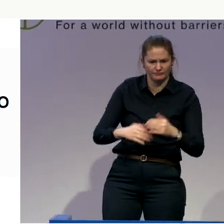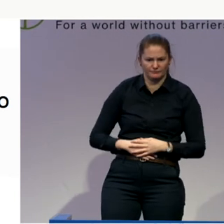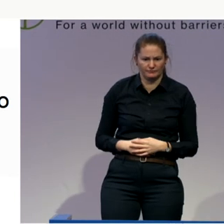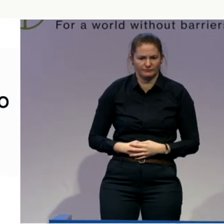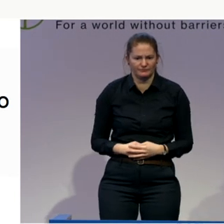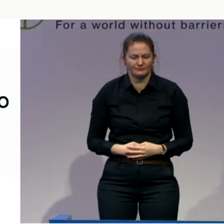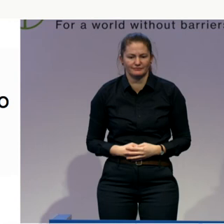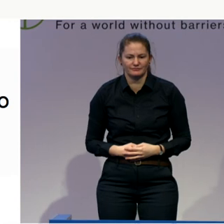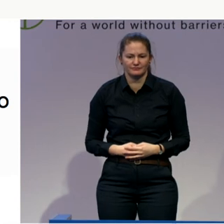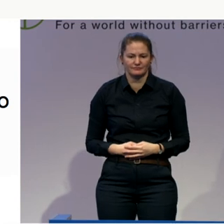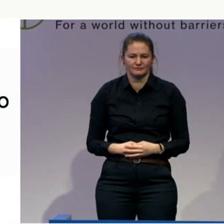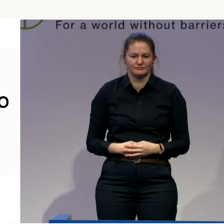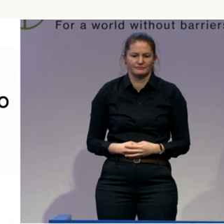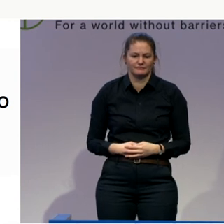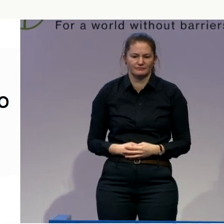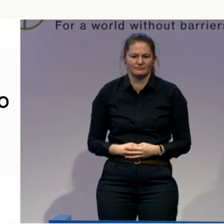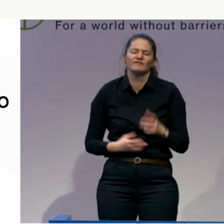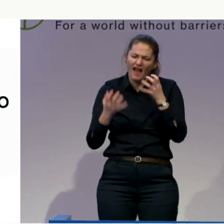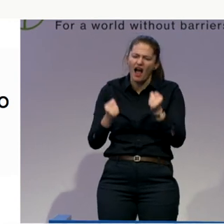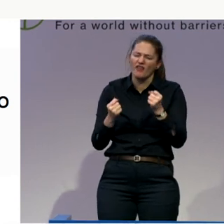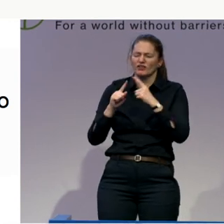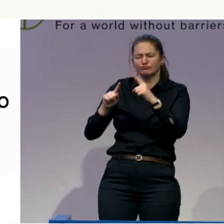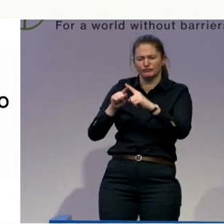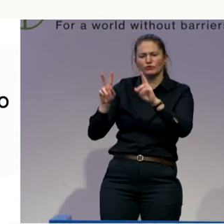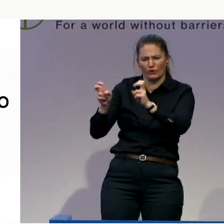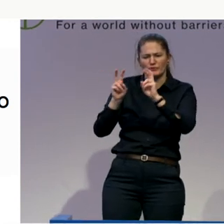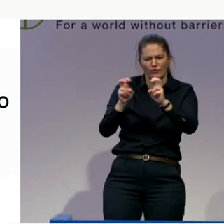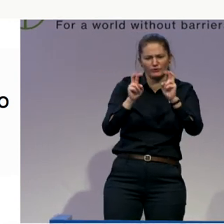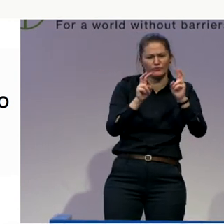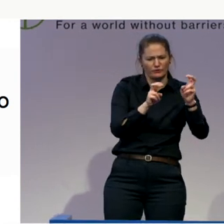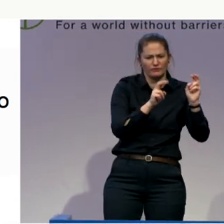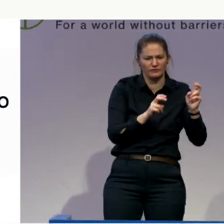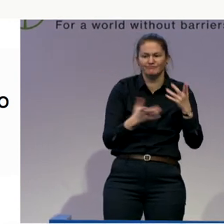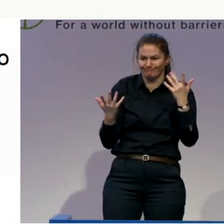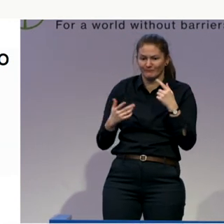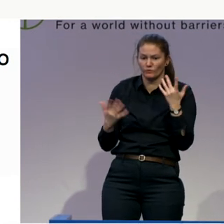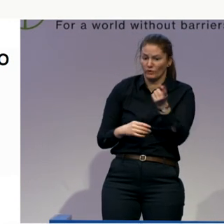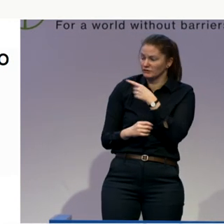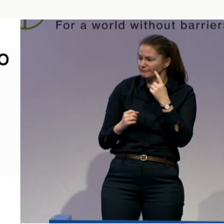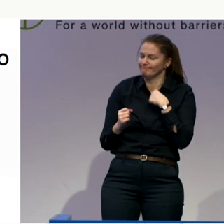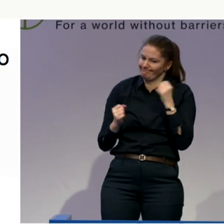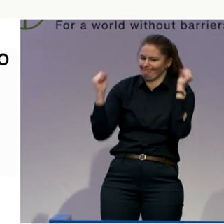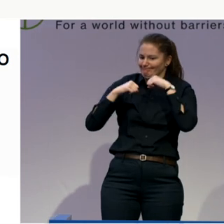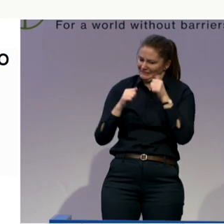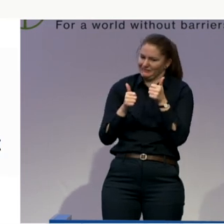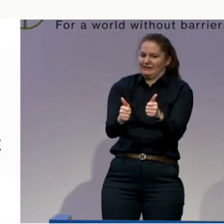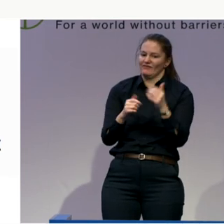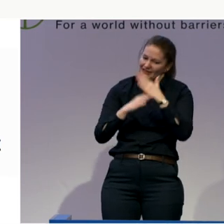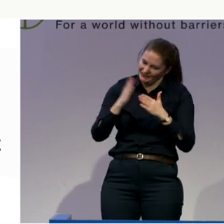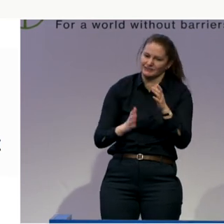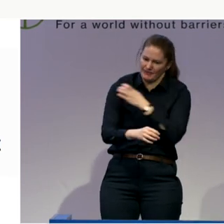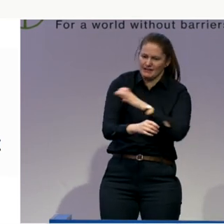lots of things to say about it, but I do agree. What I might add is that what we see is that